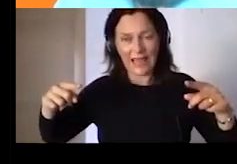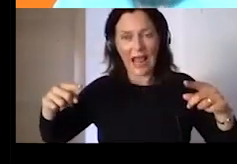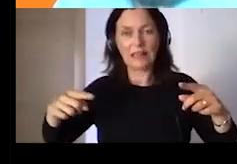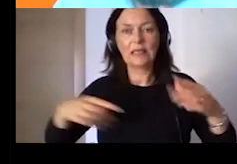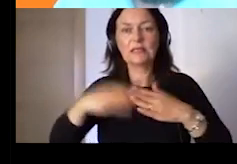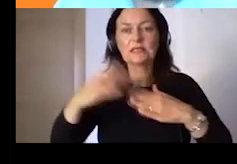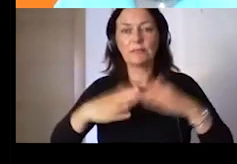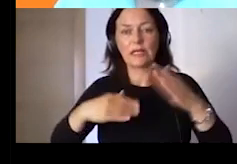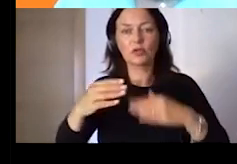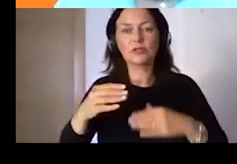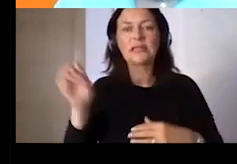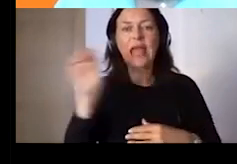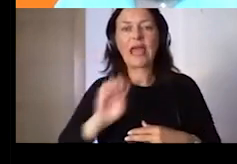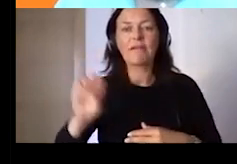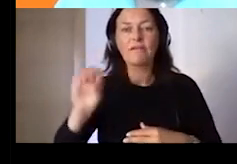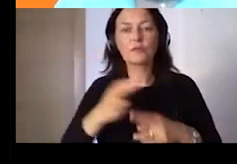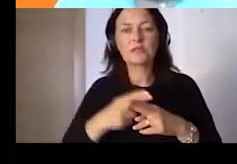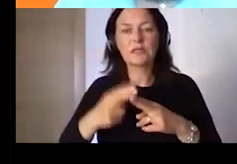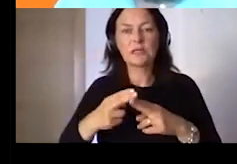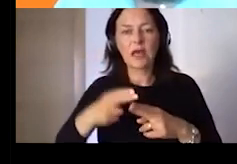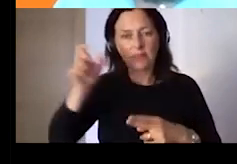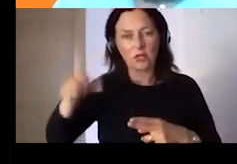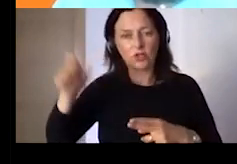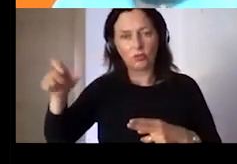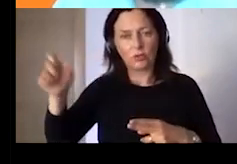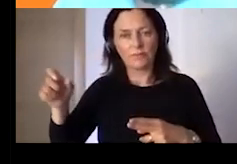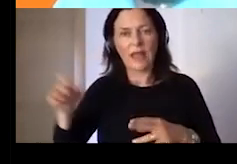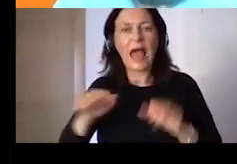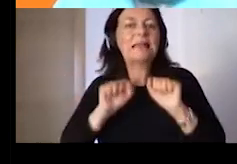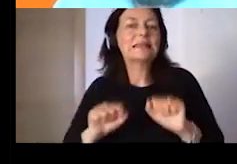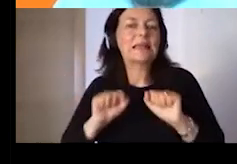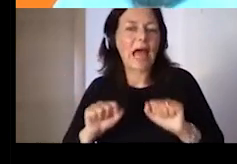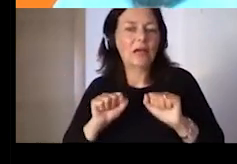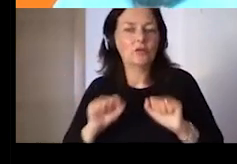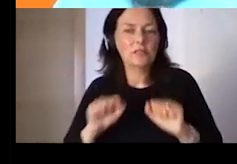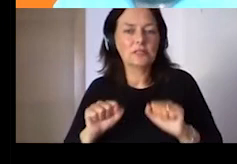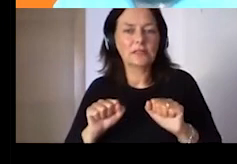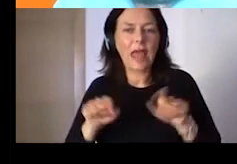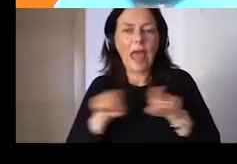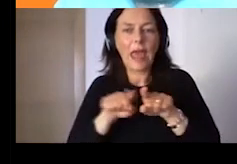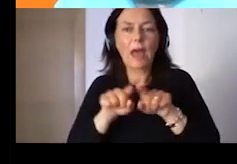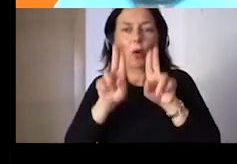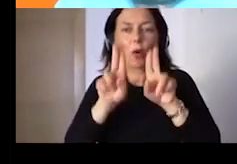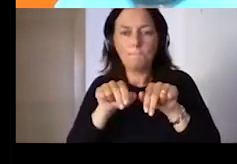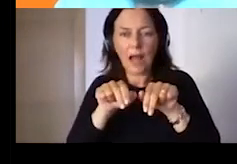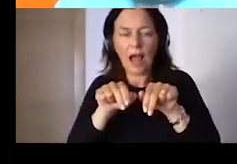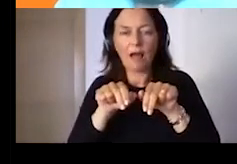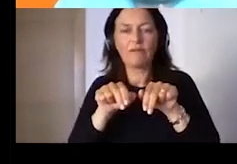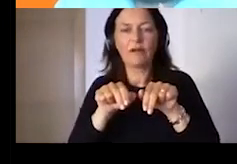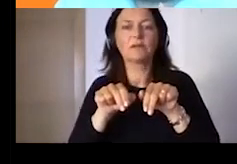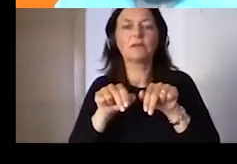and forward-looking way. Because acting today,